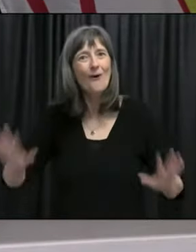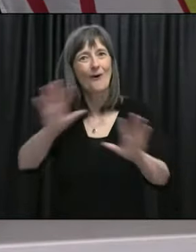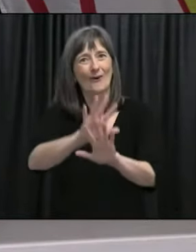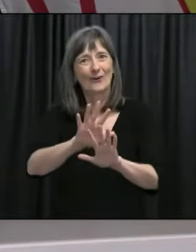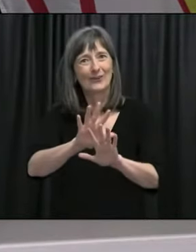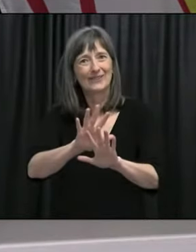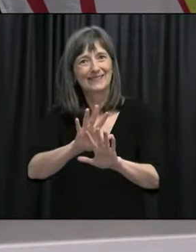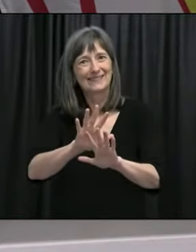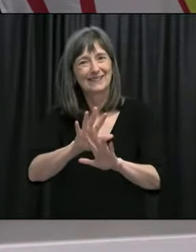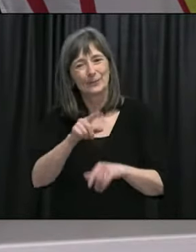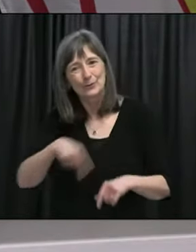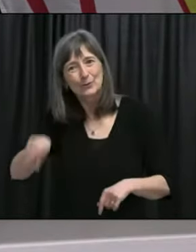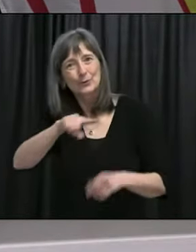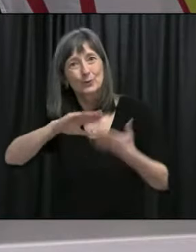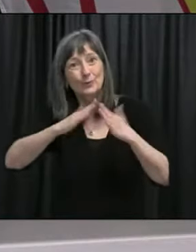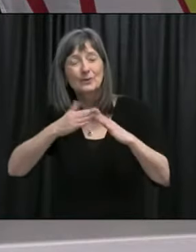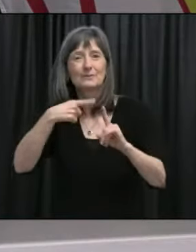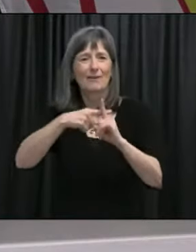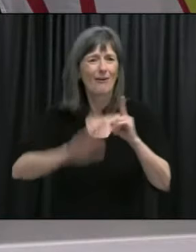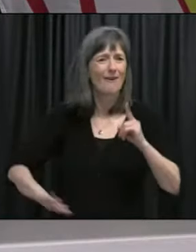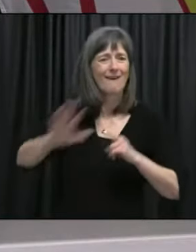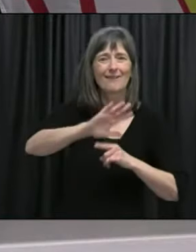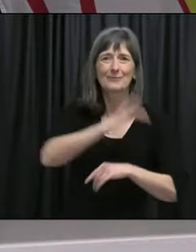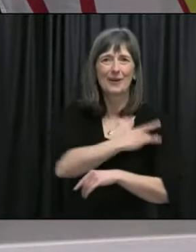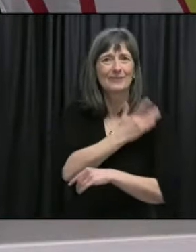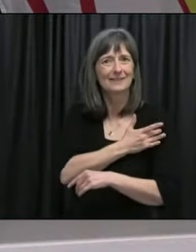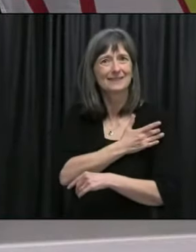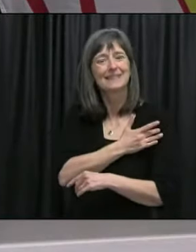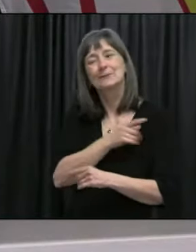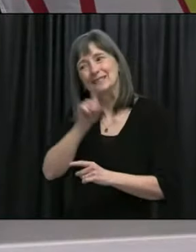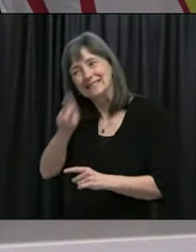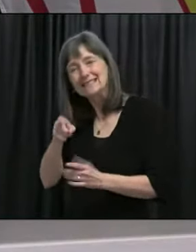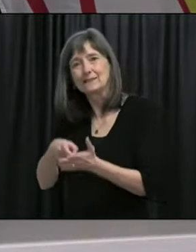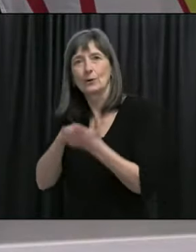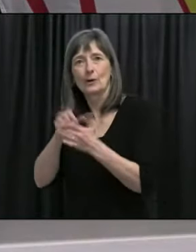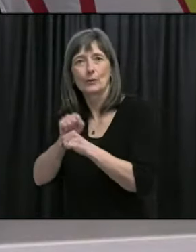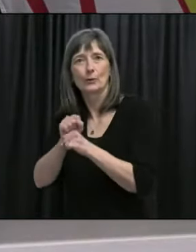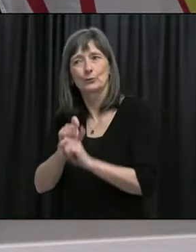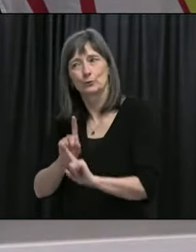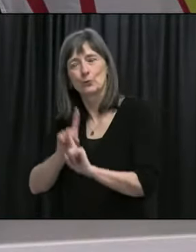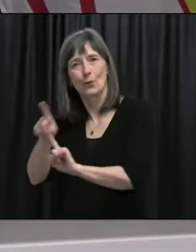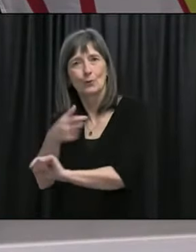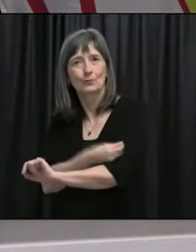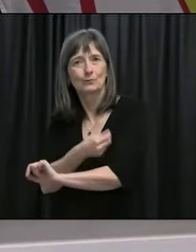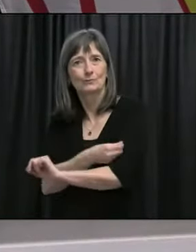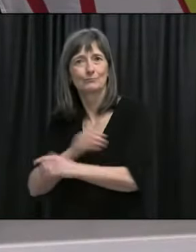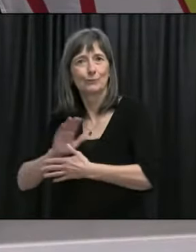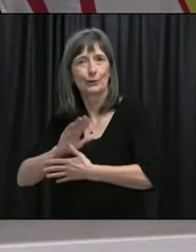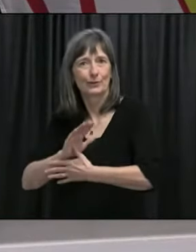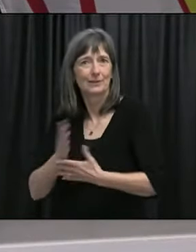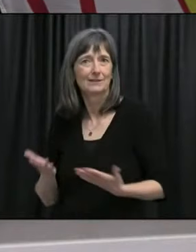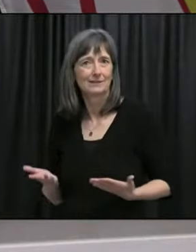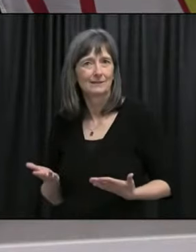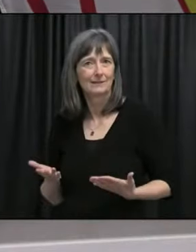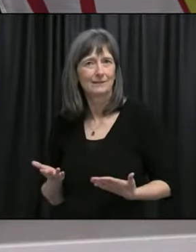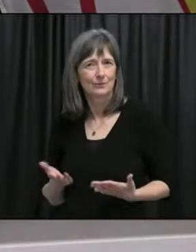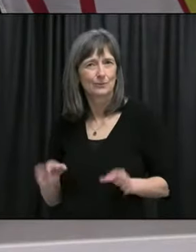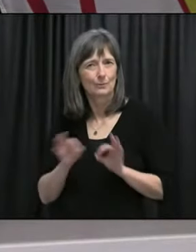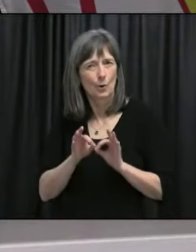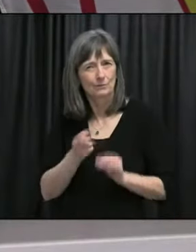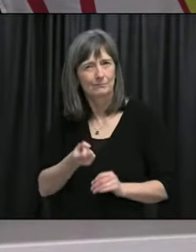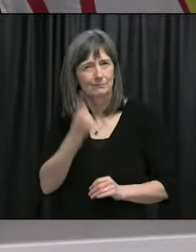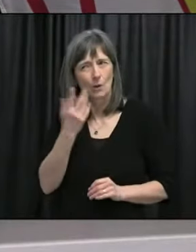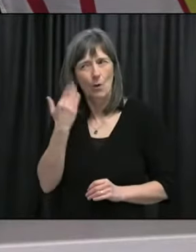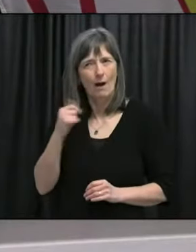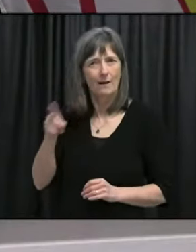our whole province. So, uh, it's really important, uh, that, um, that people, uh, understand that. Um, but,